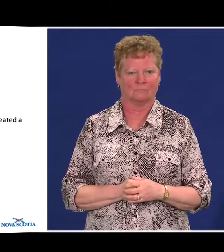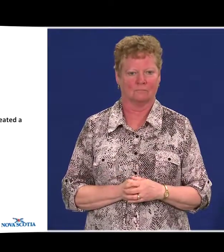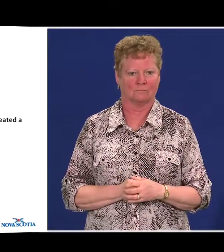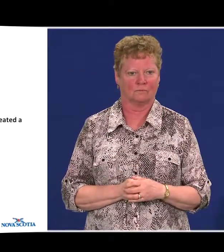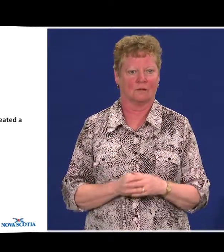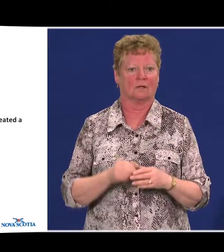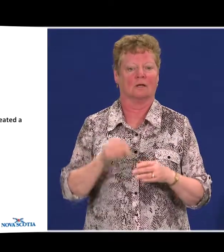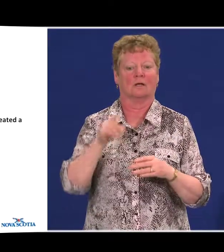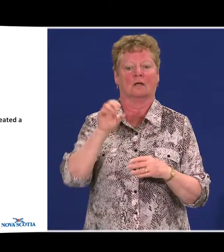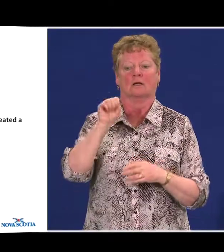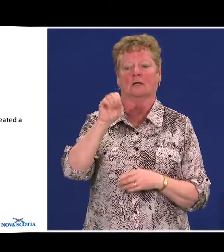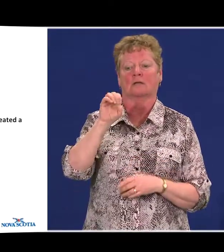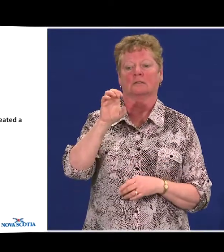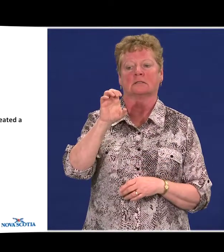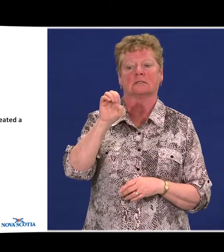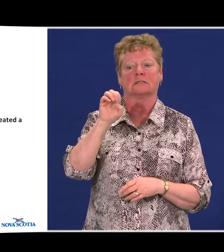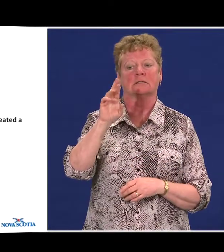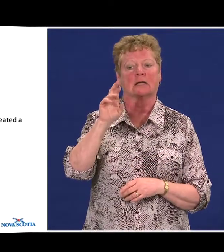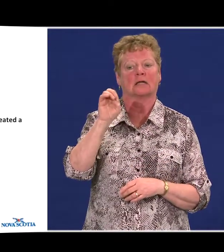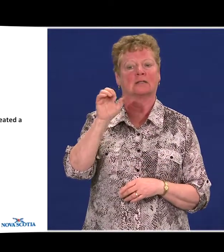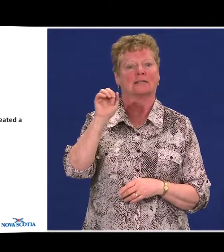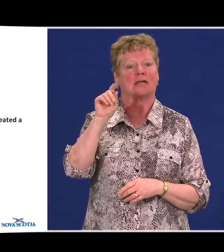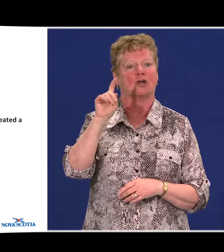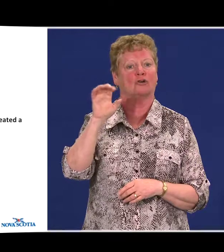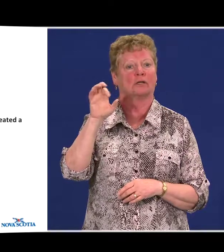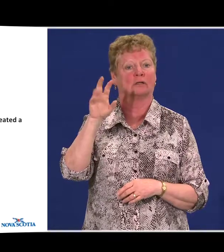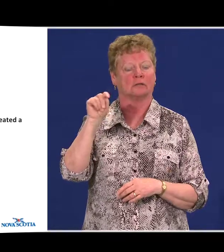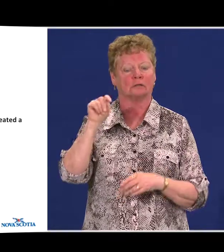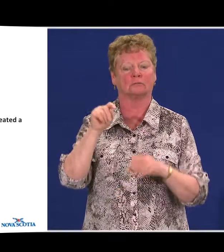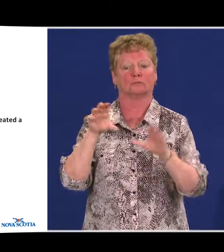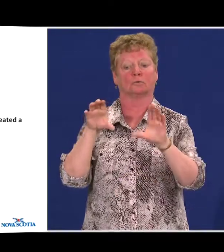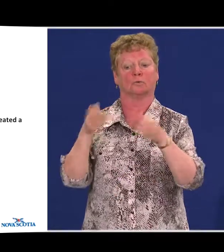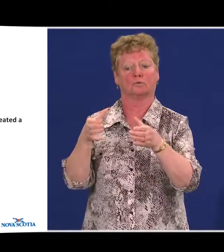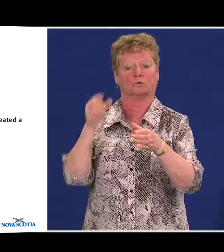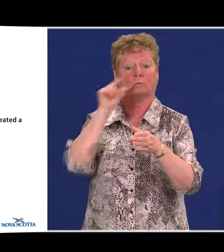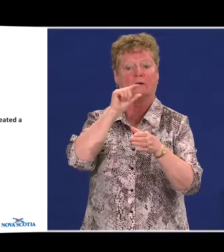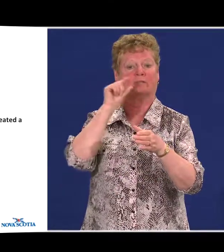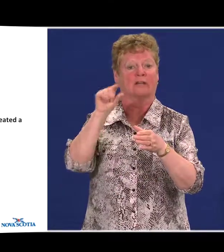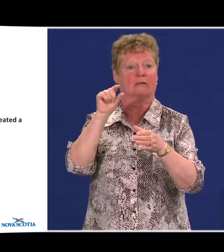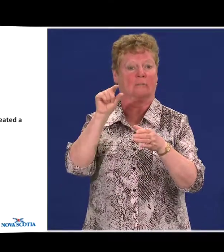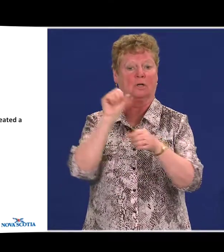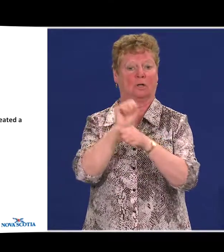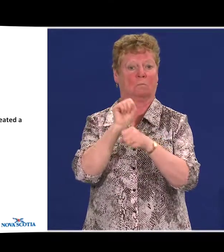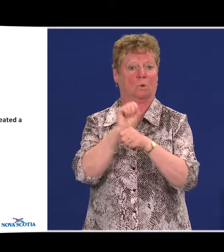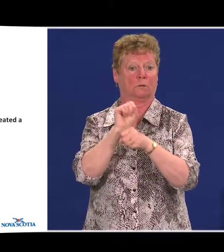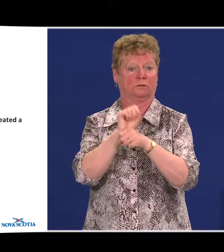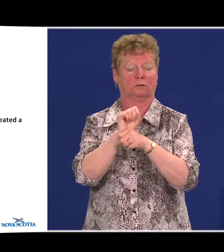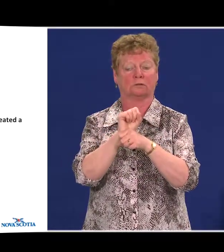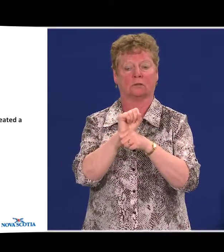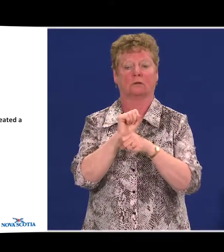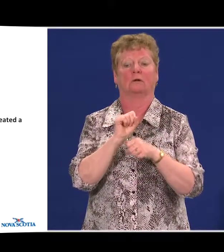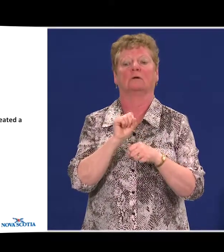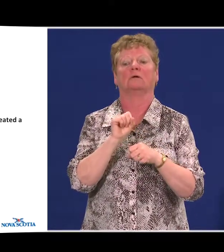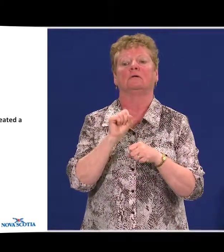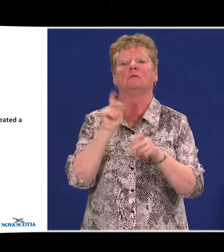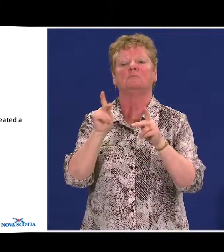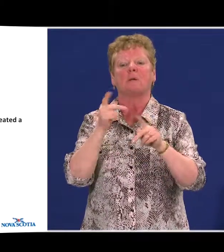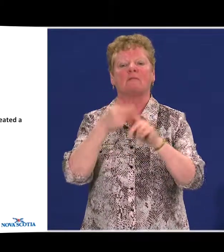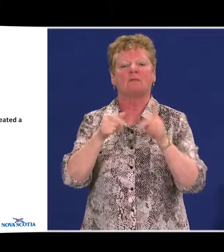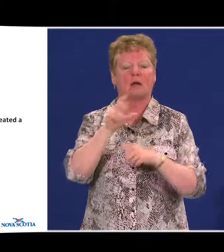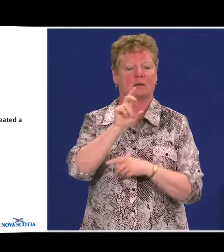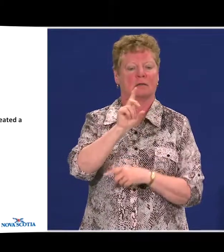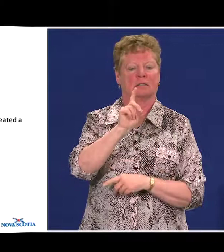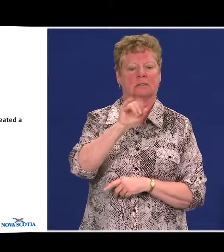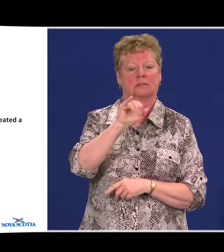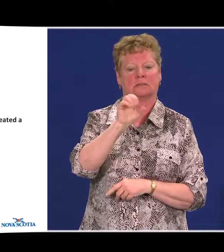The Secretariat, which was the group of government employees, people from the Disabled